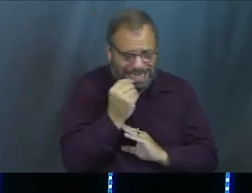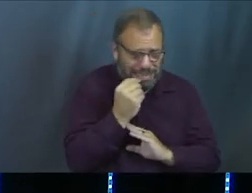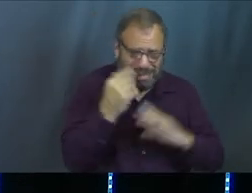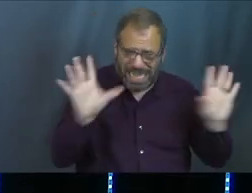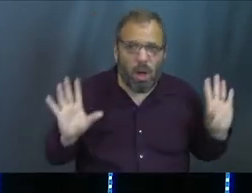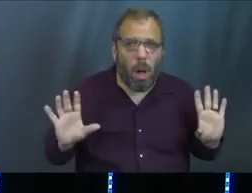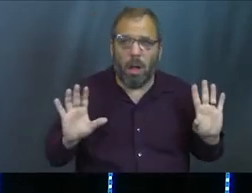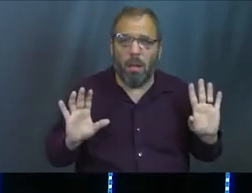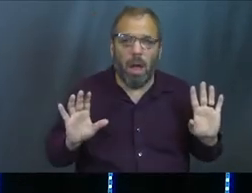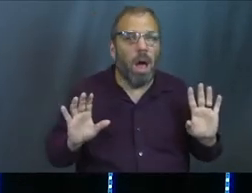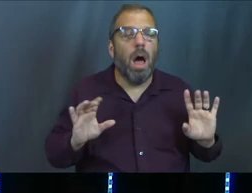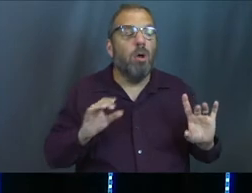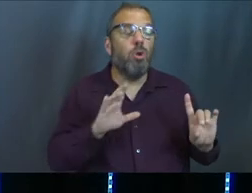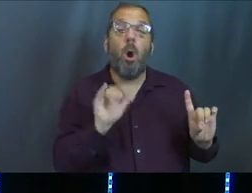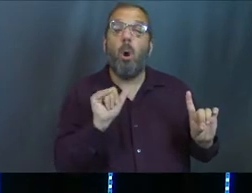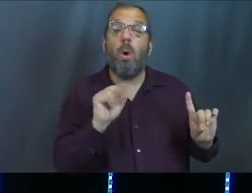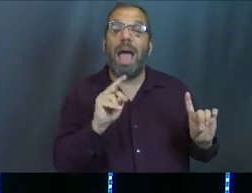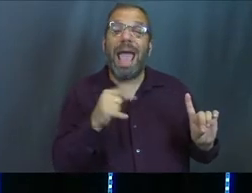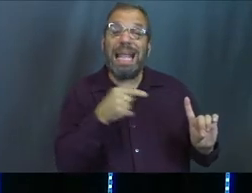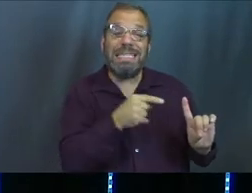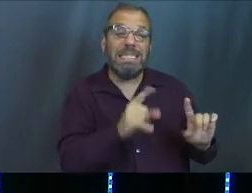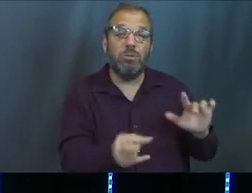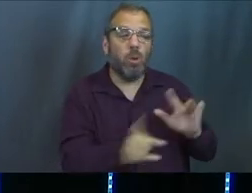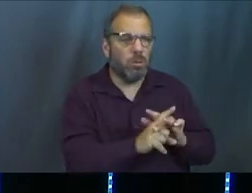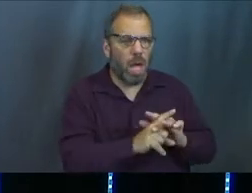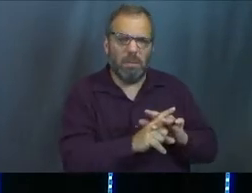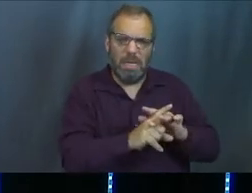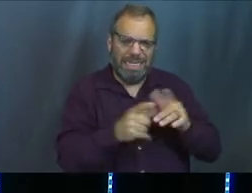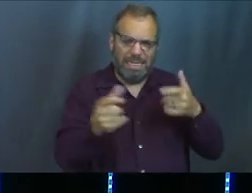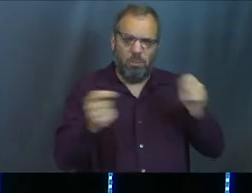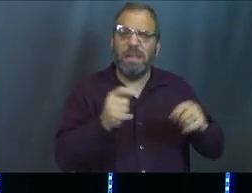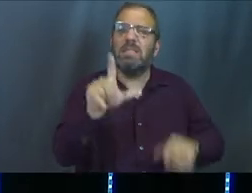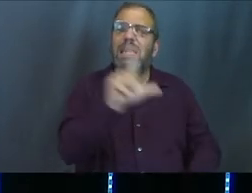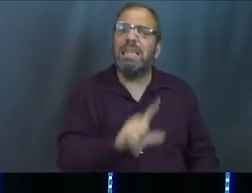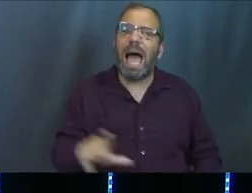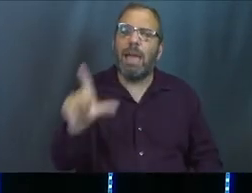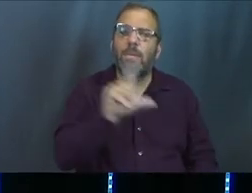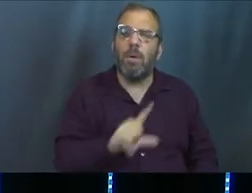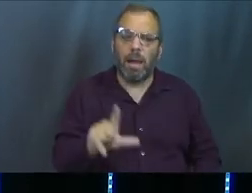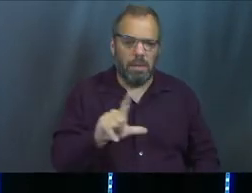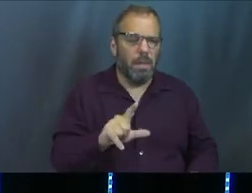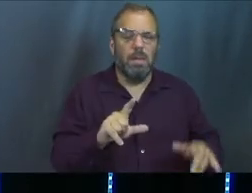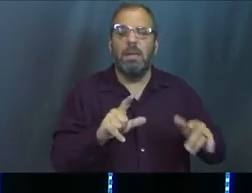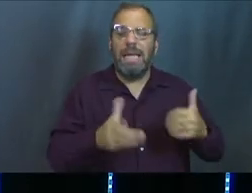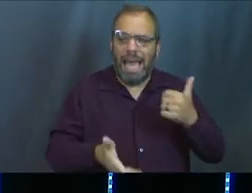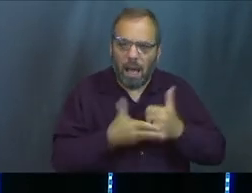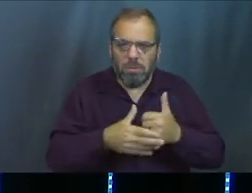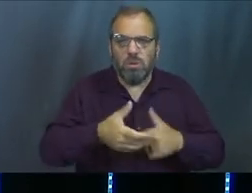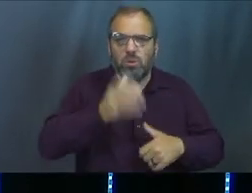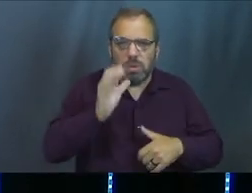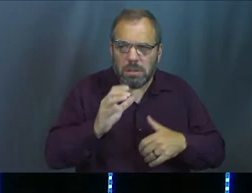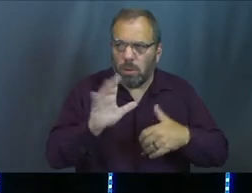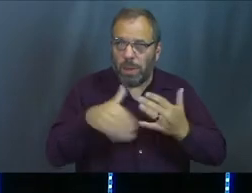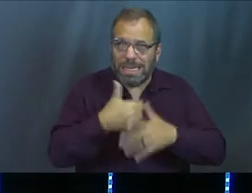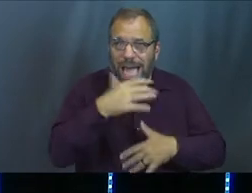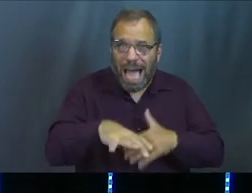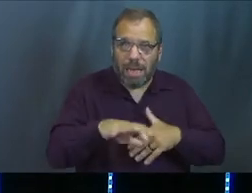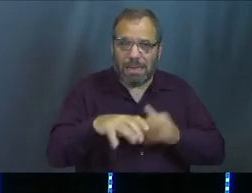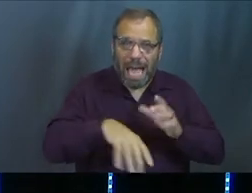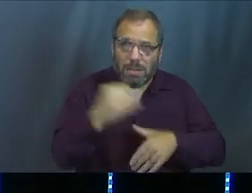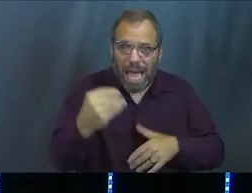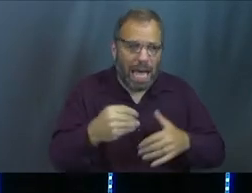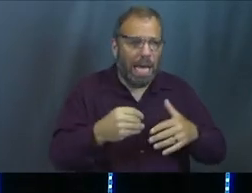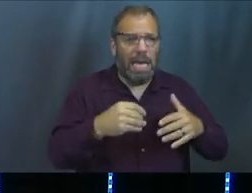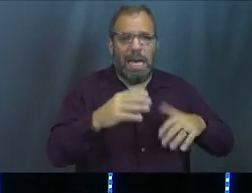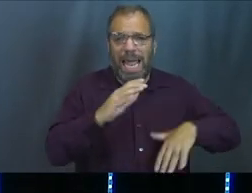it. Eat my food. He's like, no, no, no. Andy comes in and he helps run this library. Andy comes in and he helps the guys get drinks on a day when it's hot outside and they're,